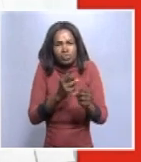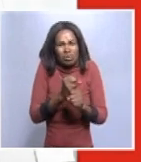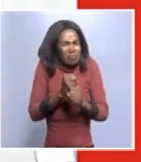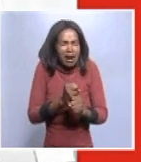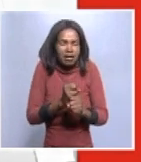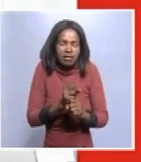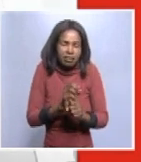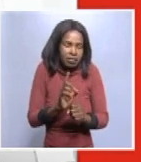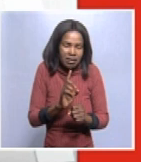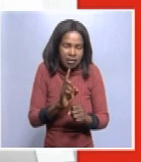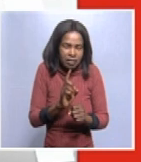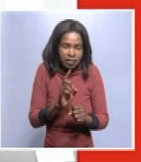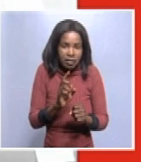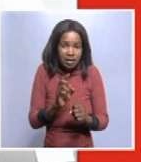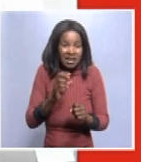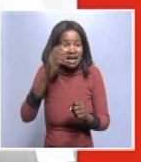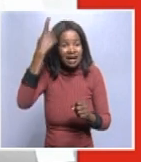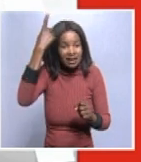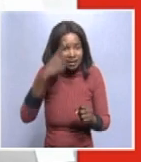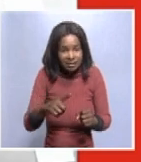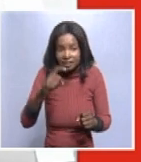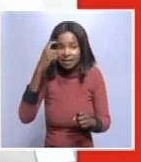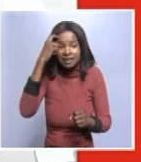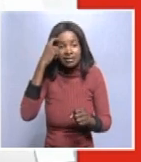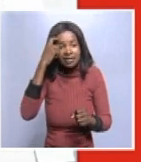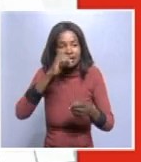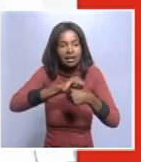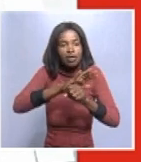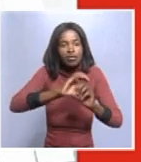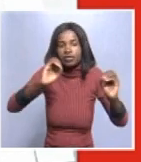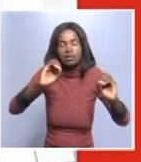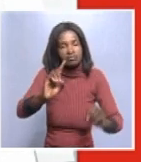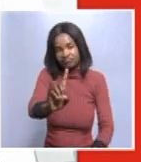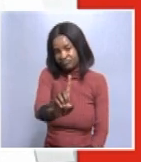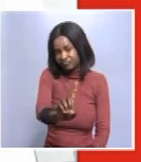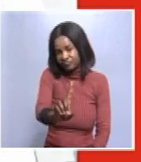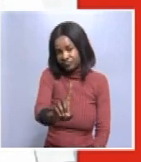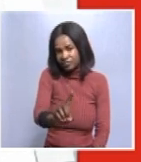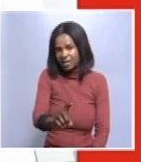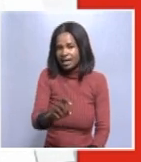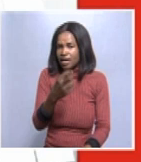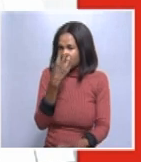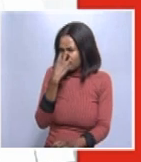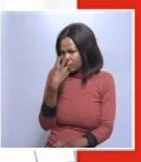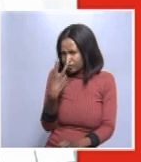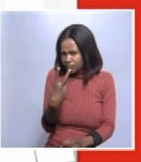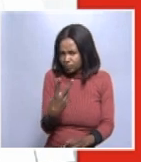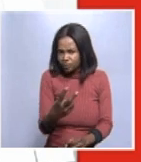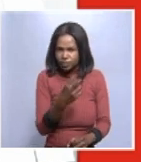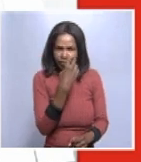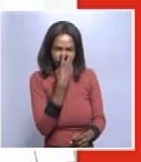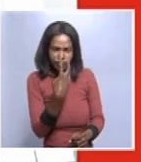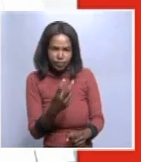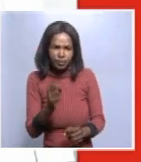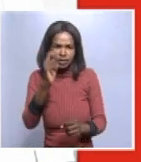mindful of the fact that COVID-19 has not relaxed. As we observe the progressive improvement in COVID